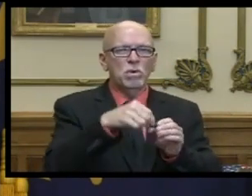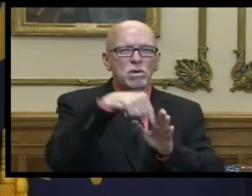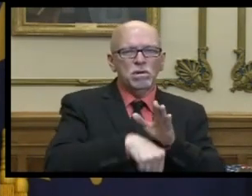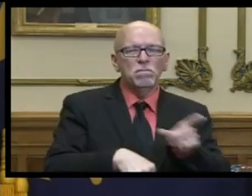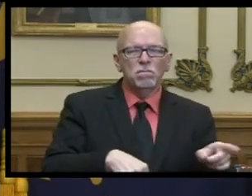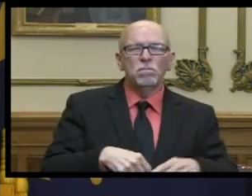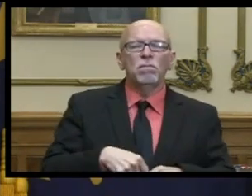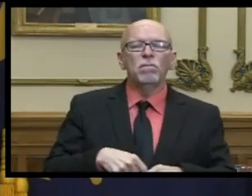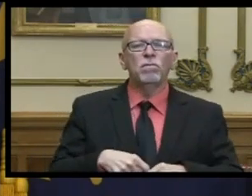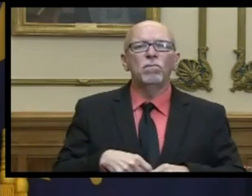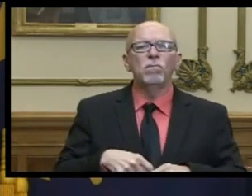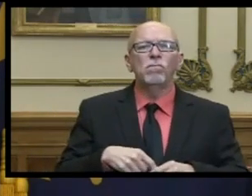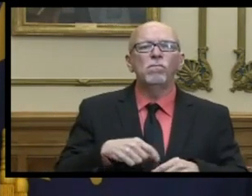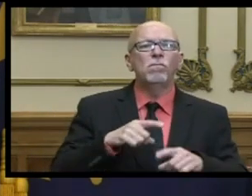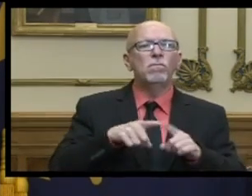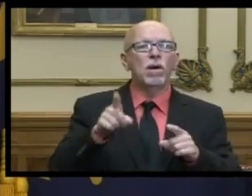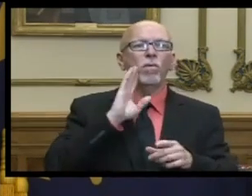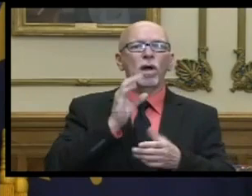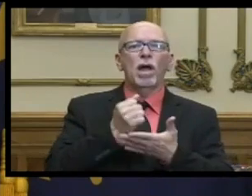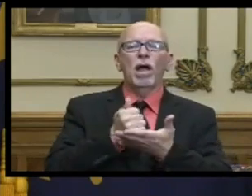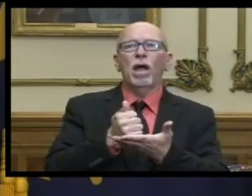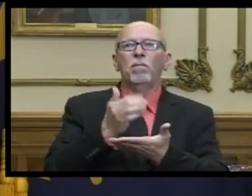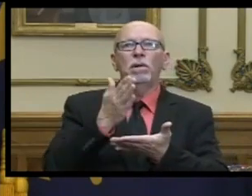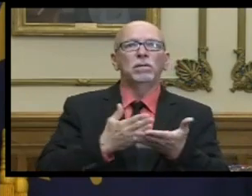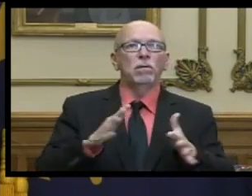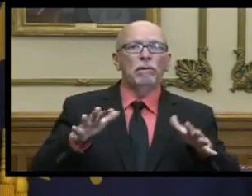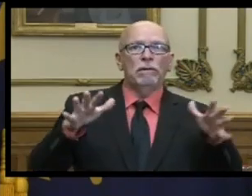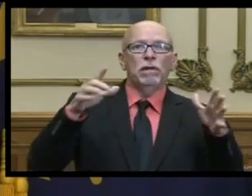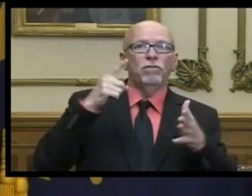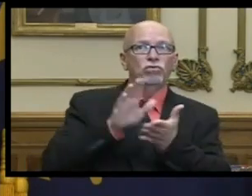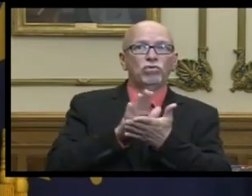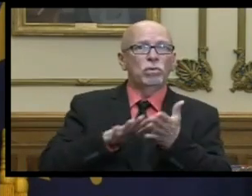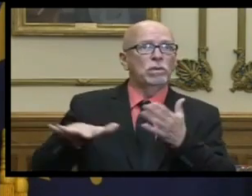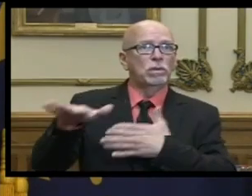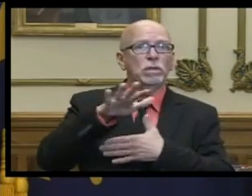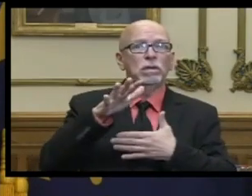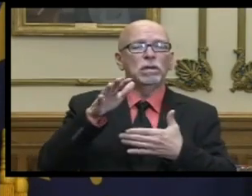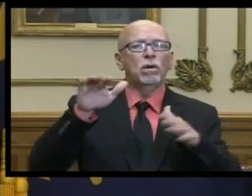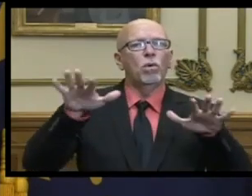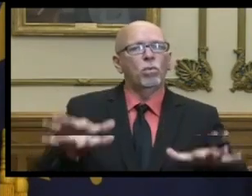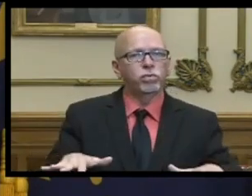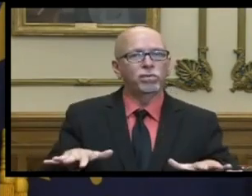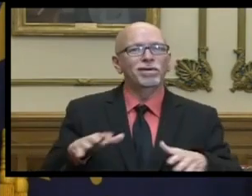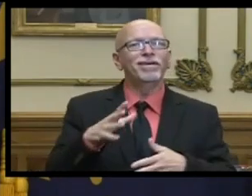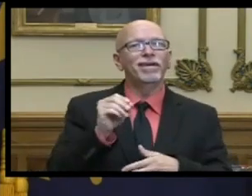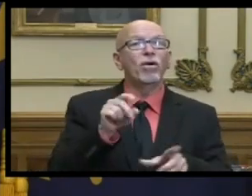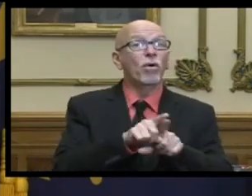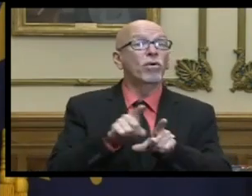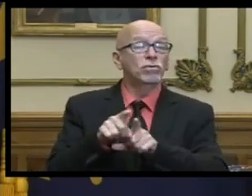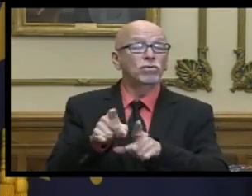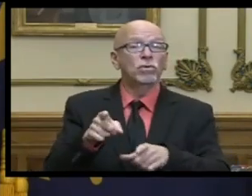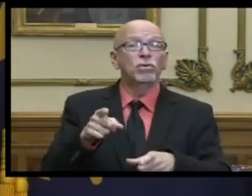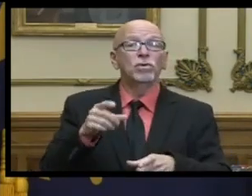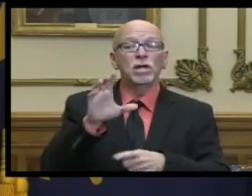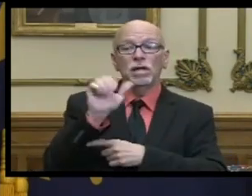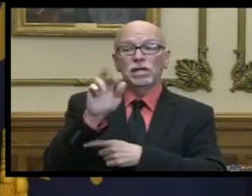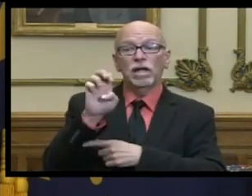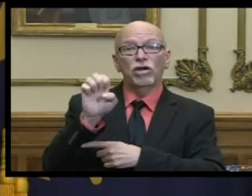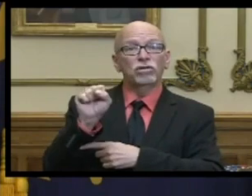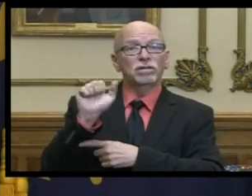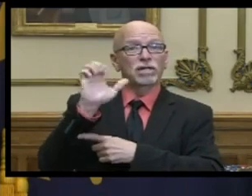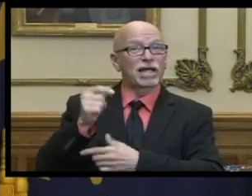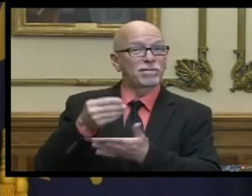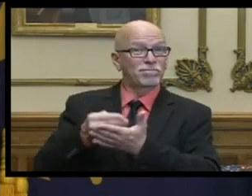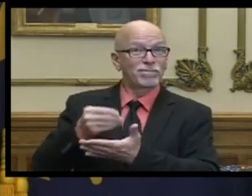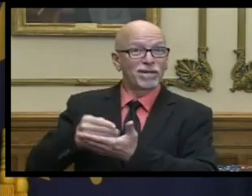um relieves a little that anxiety uh near term and in addition to that the cares act dollars that